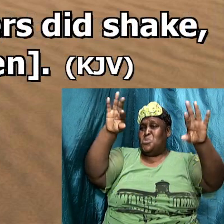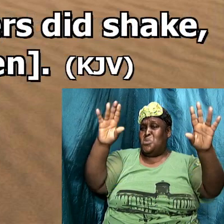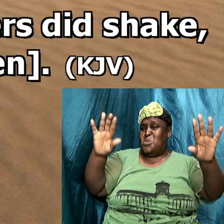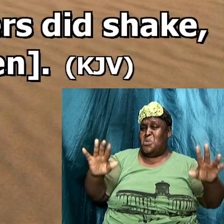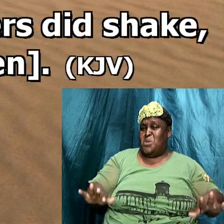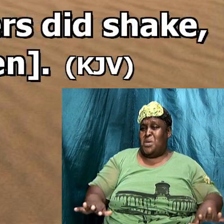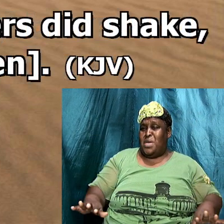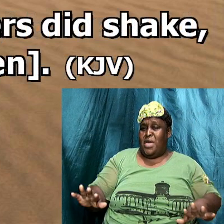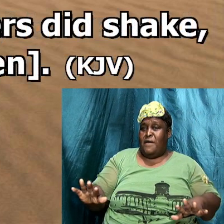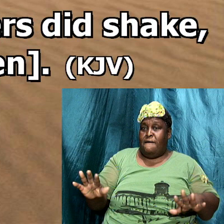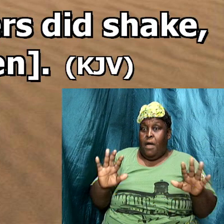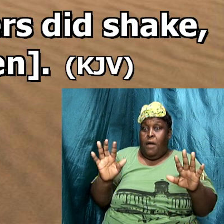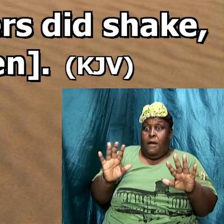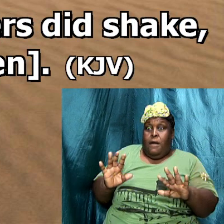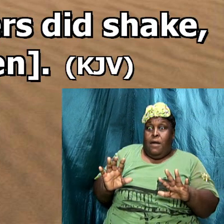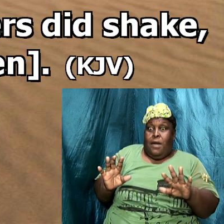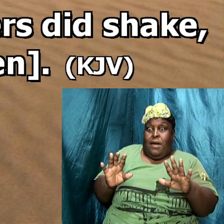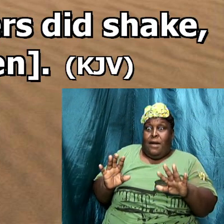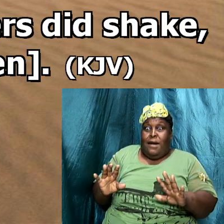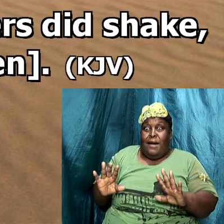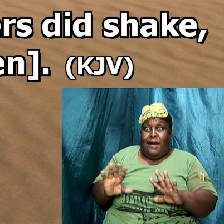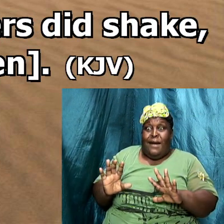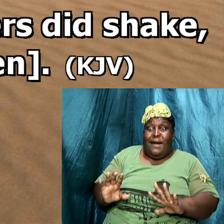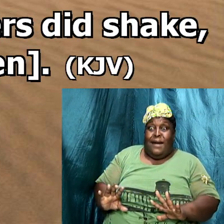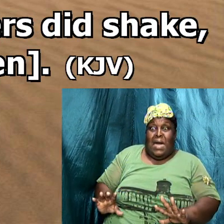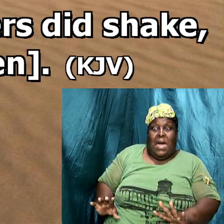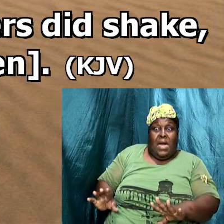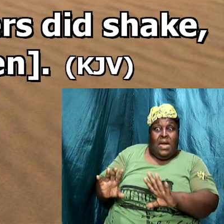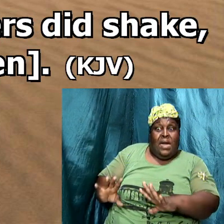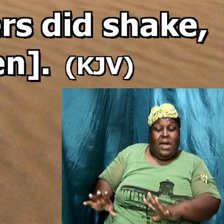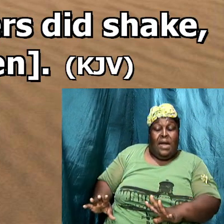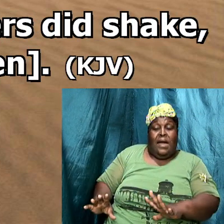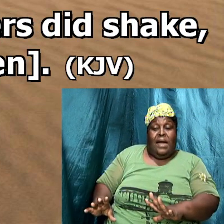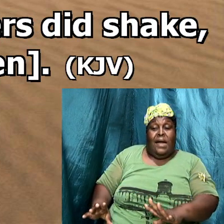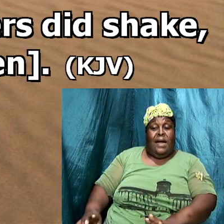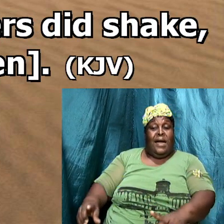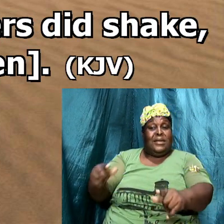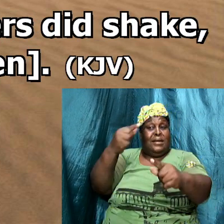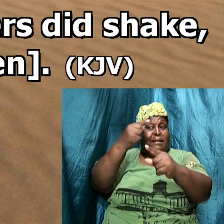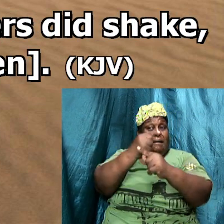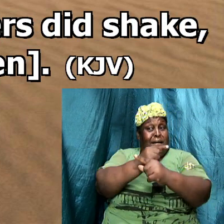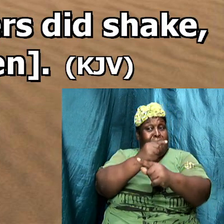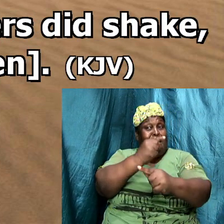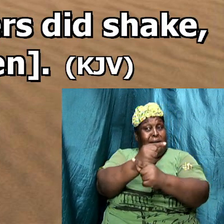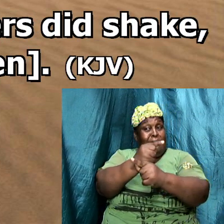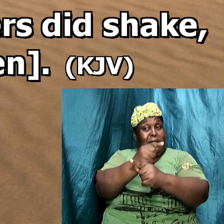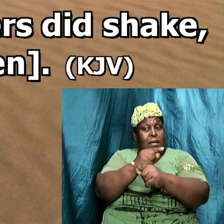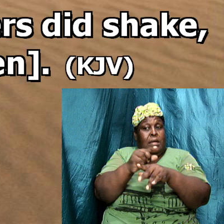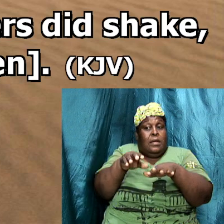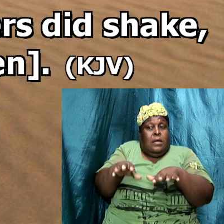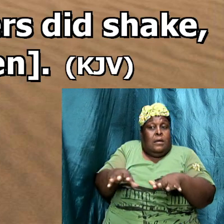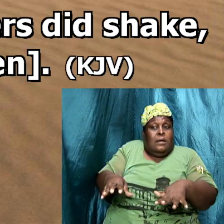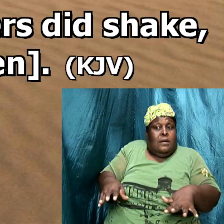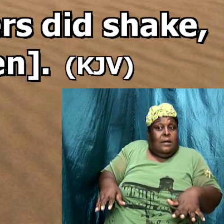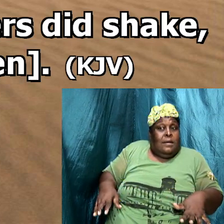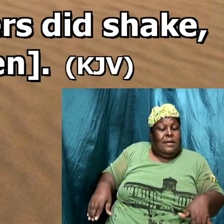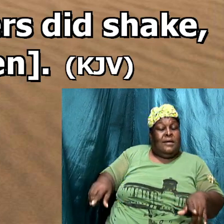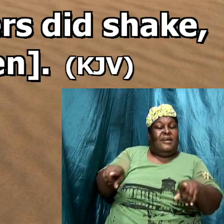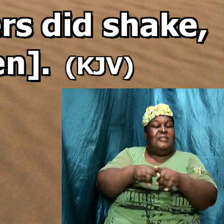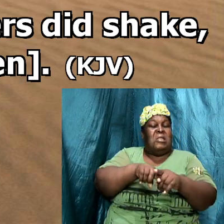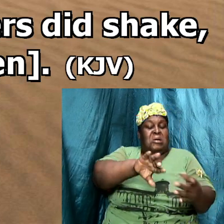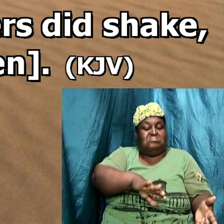upon the guards I want us to listen to this you know the guards trembled and became like as dead men